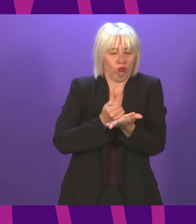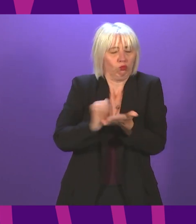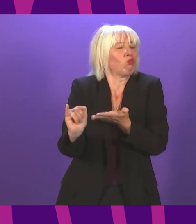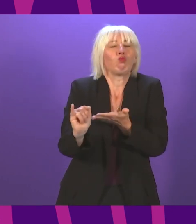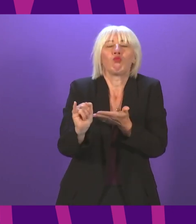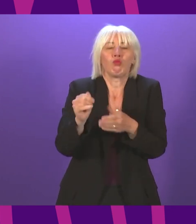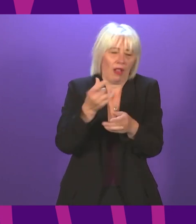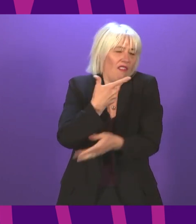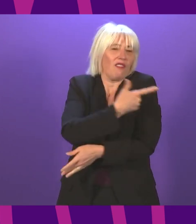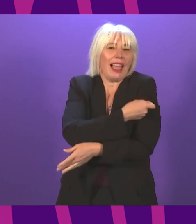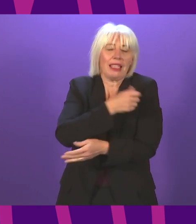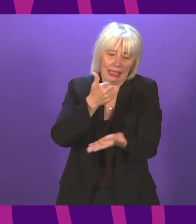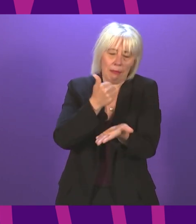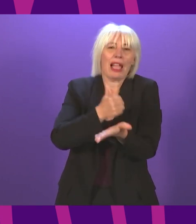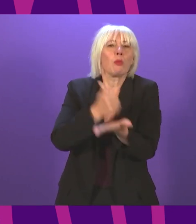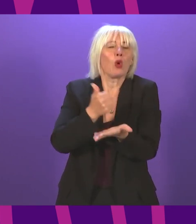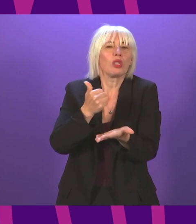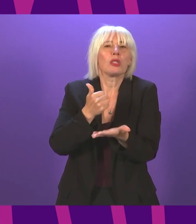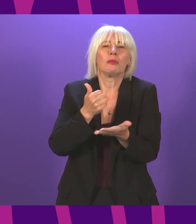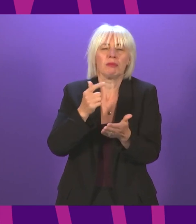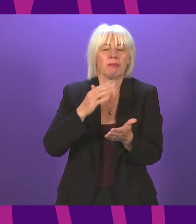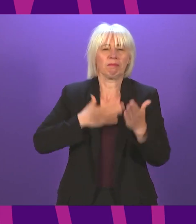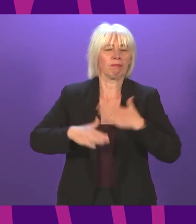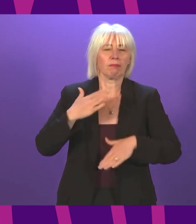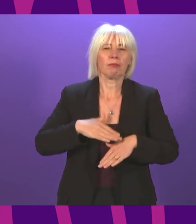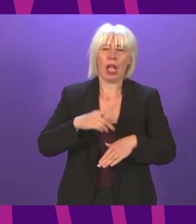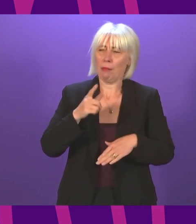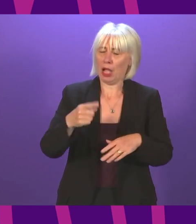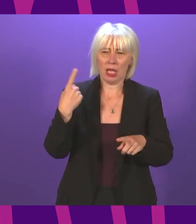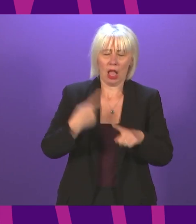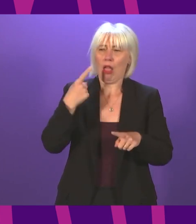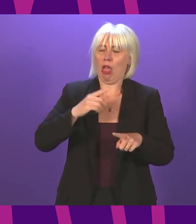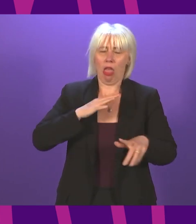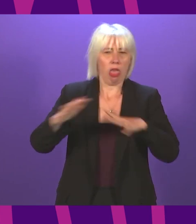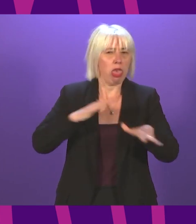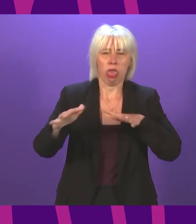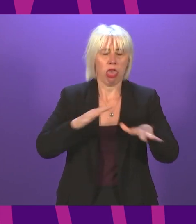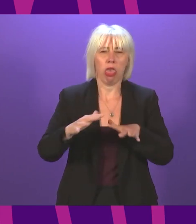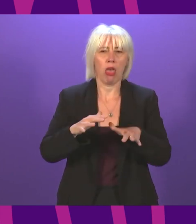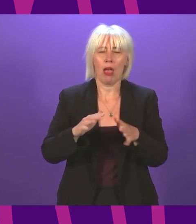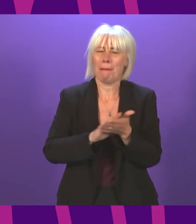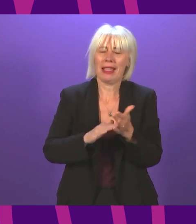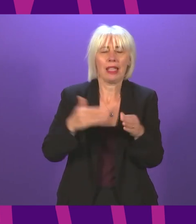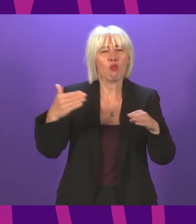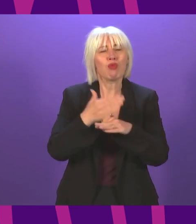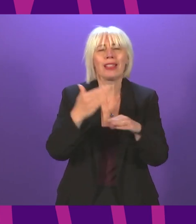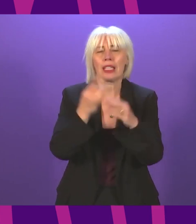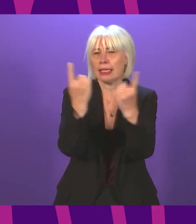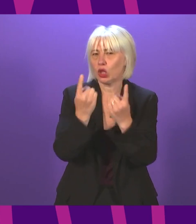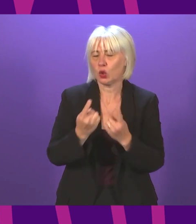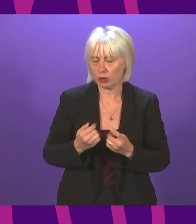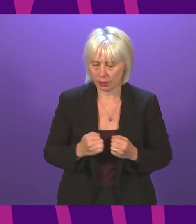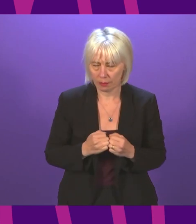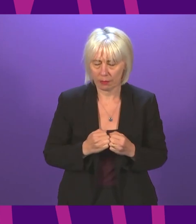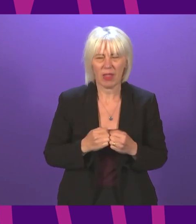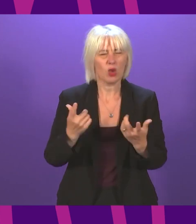passports as a matter of principle. Added to that, the rush to introduce this in short order throws up practical problems too. How